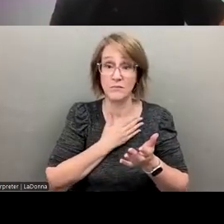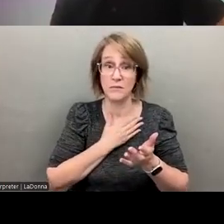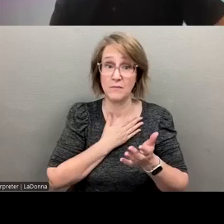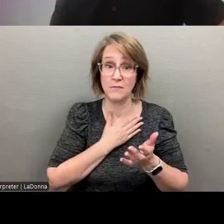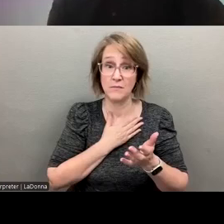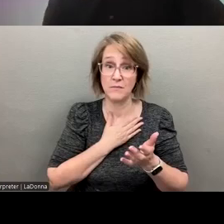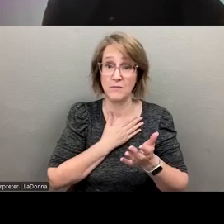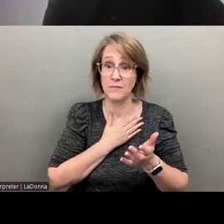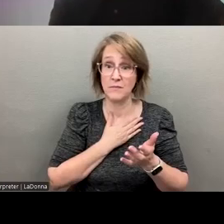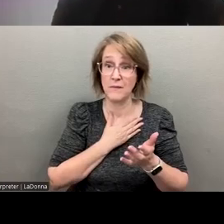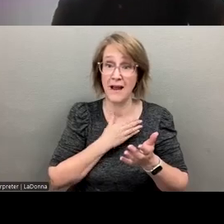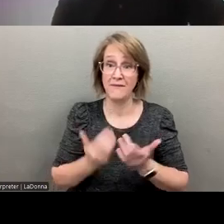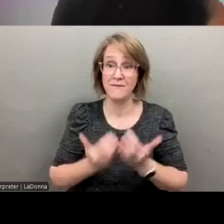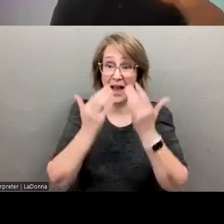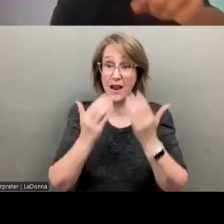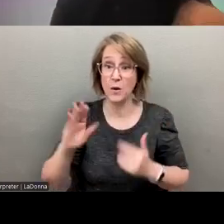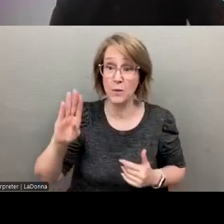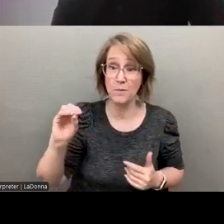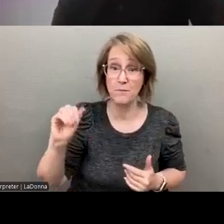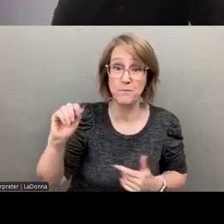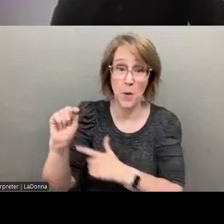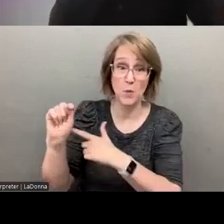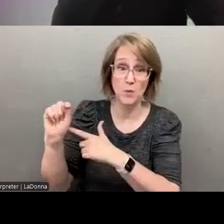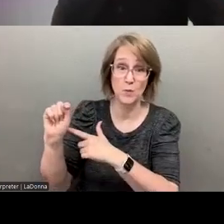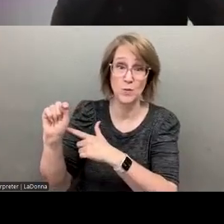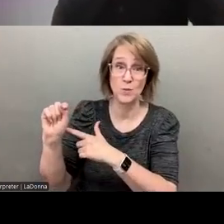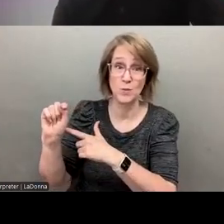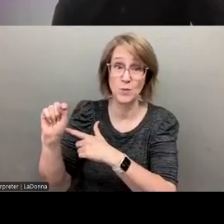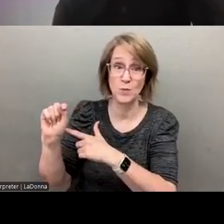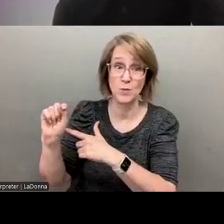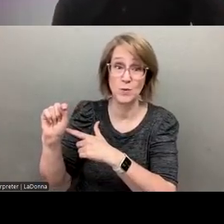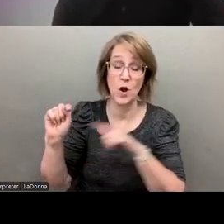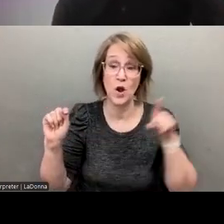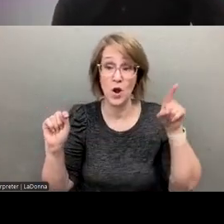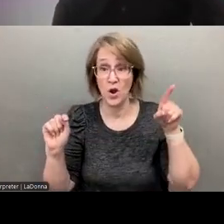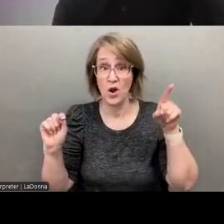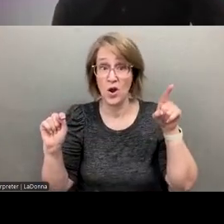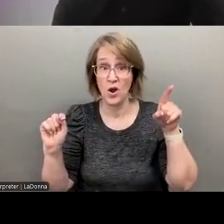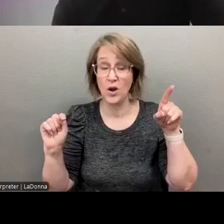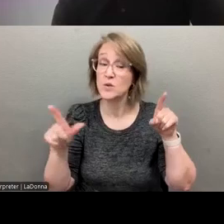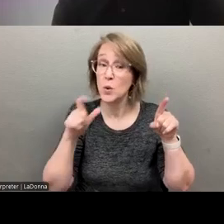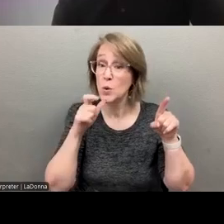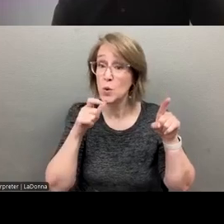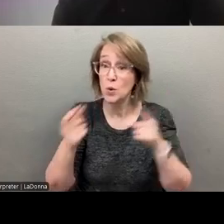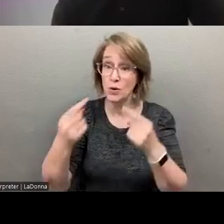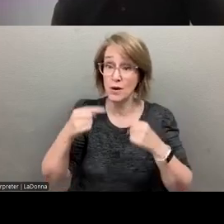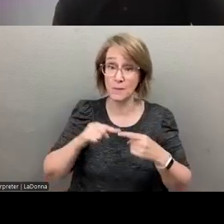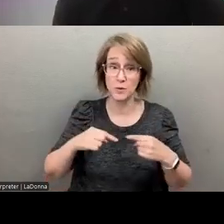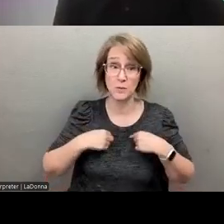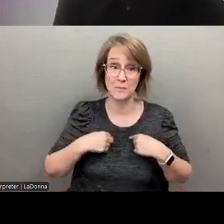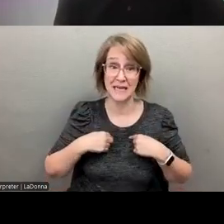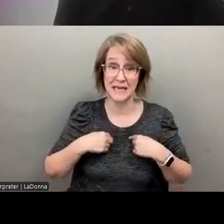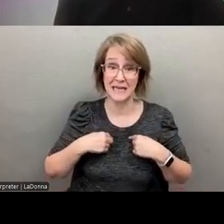fire engine. It's a fire boat. And that's the fire department that's going to need to come to our rescue if we ever need it.